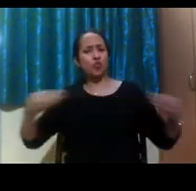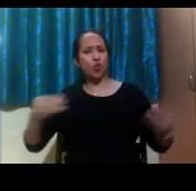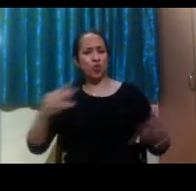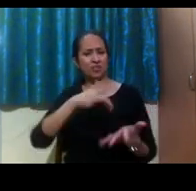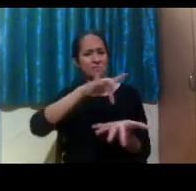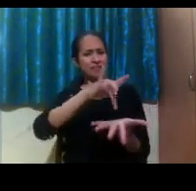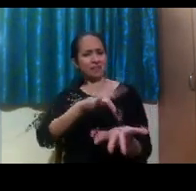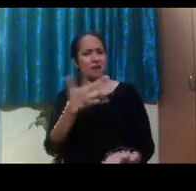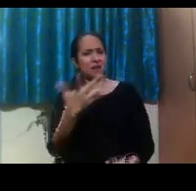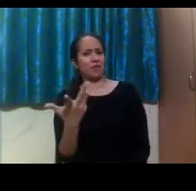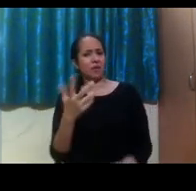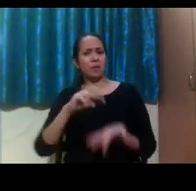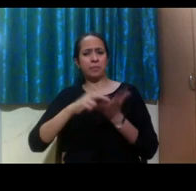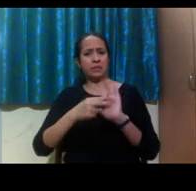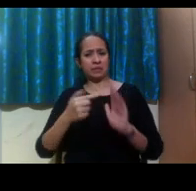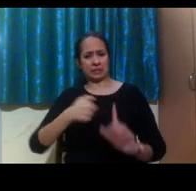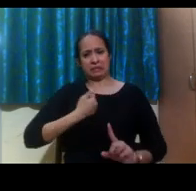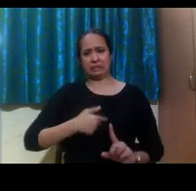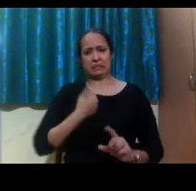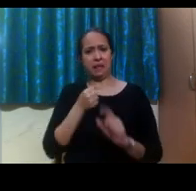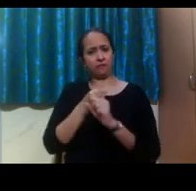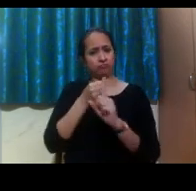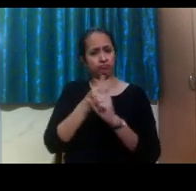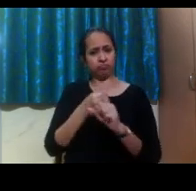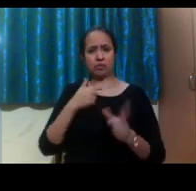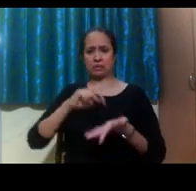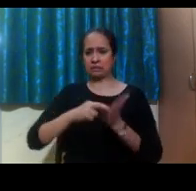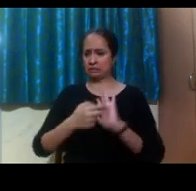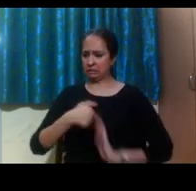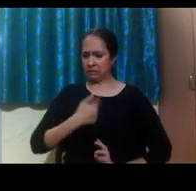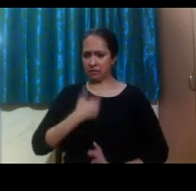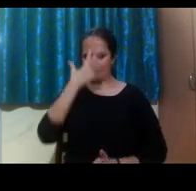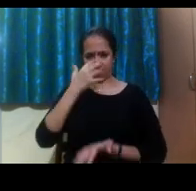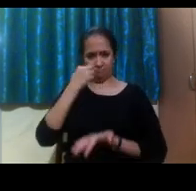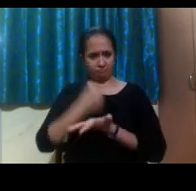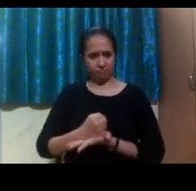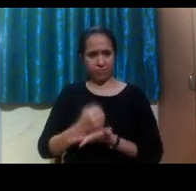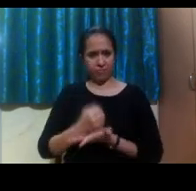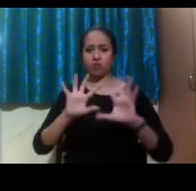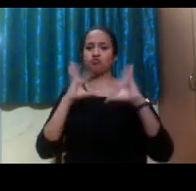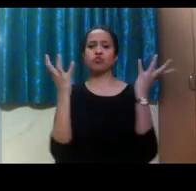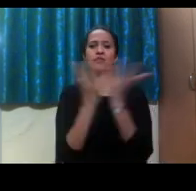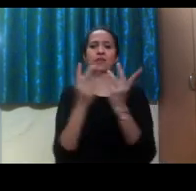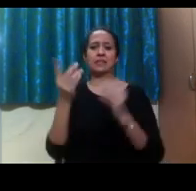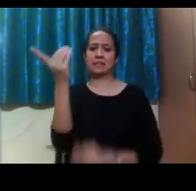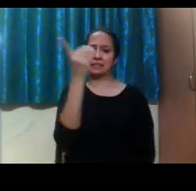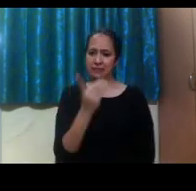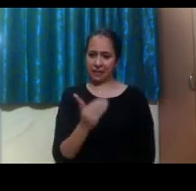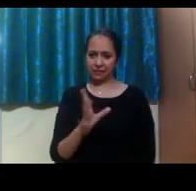And so we're going to talk about self-advocacy, self-determinism, and universal design. Next slide please.